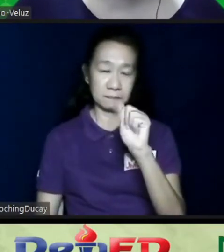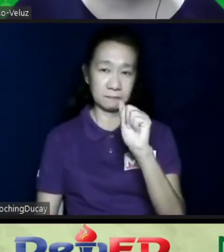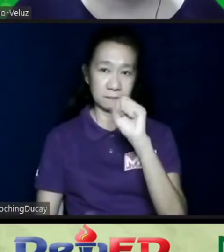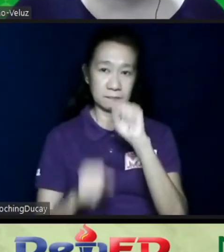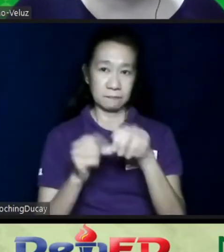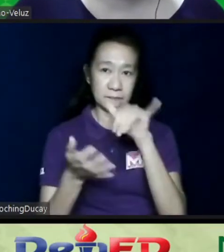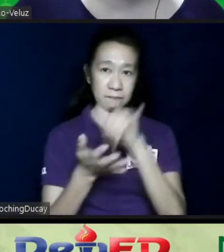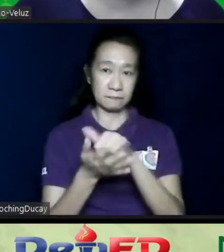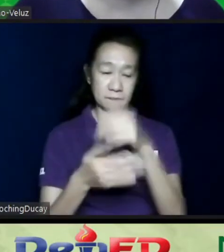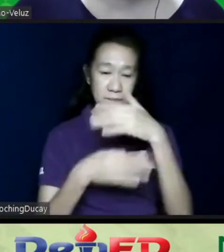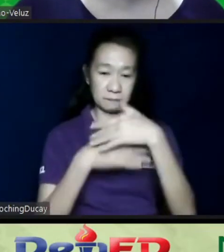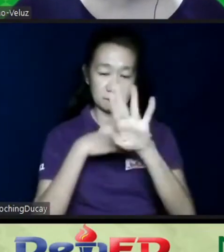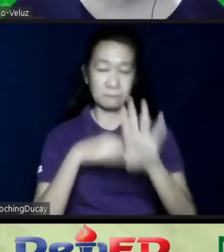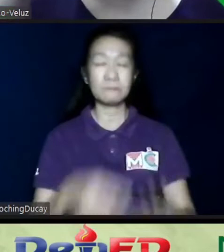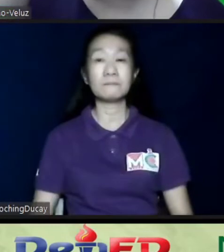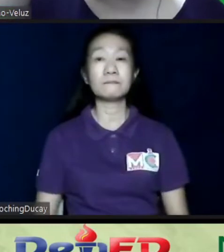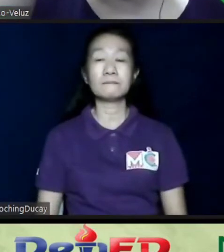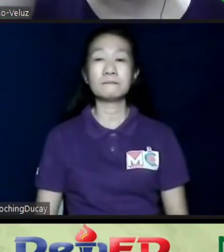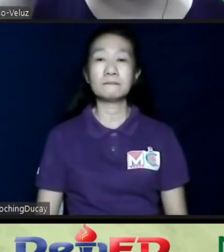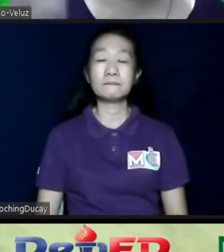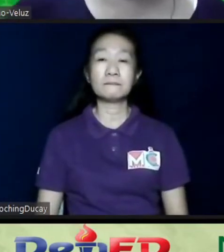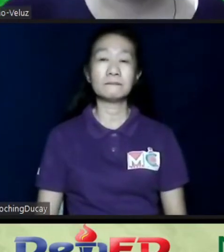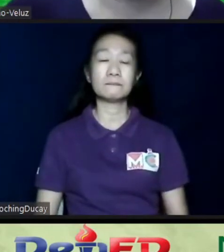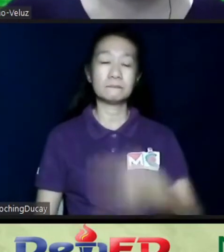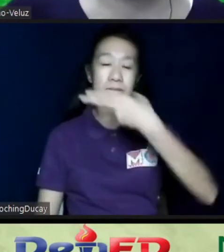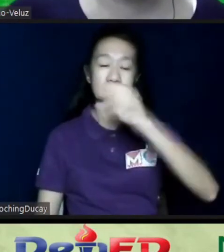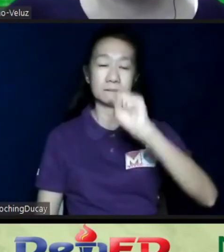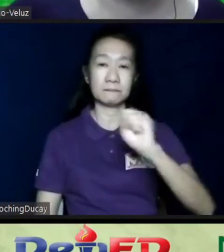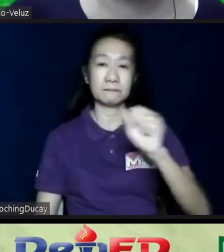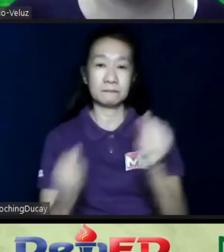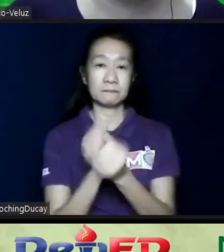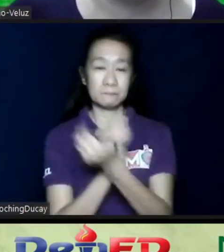after, let's say, high school with you,